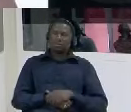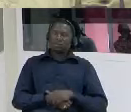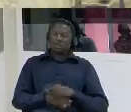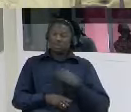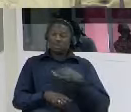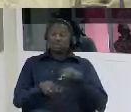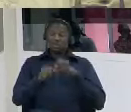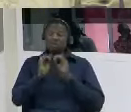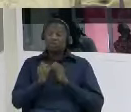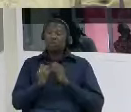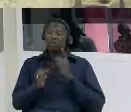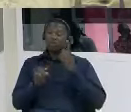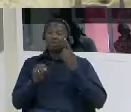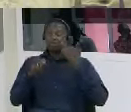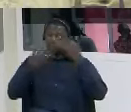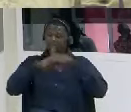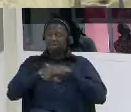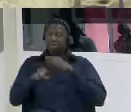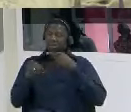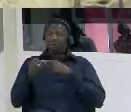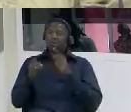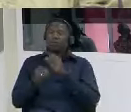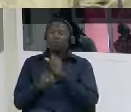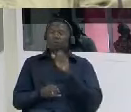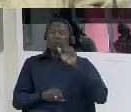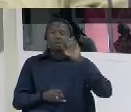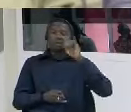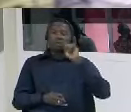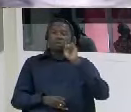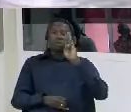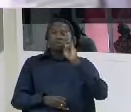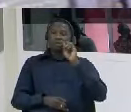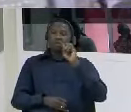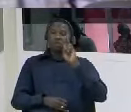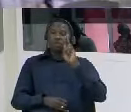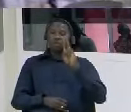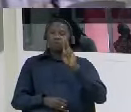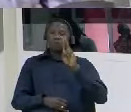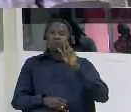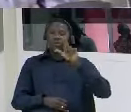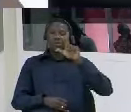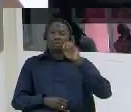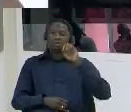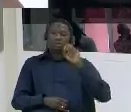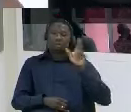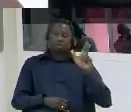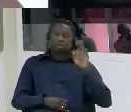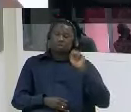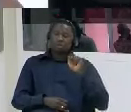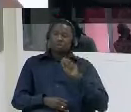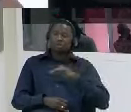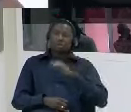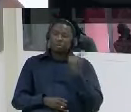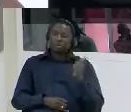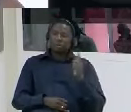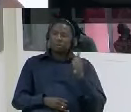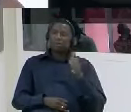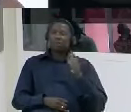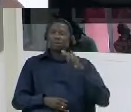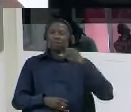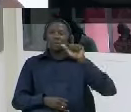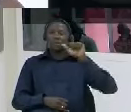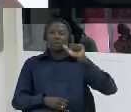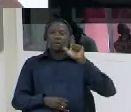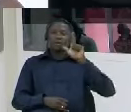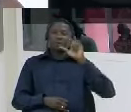alpha bar and lieutenant aliu aliu sise these people were collected there one night under